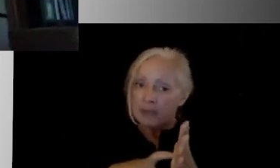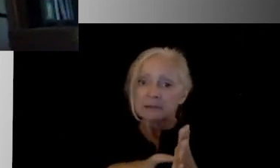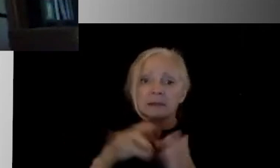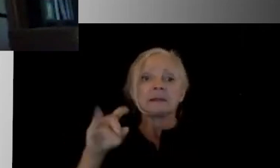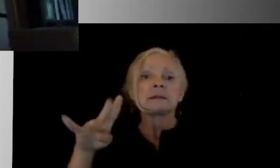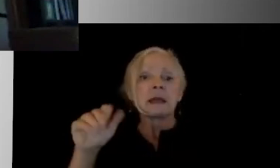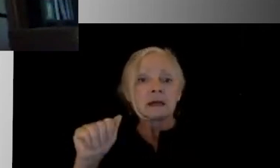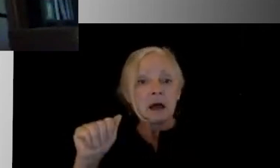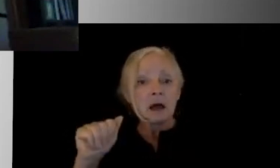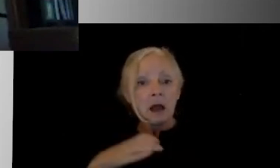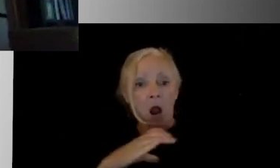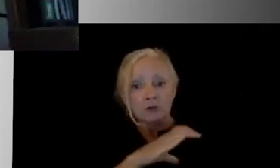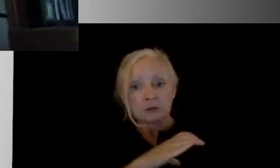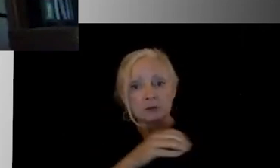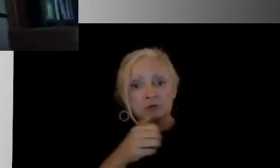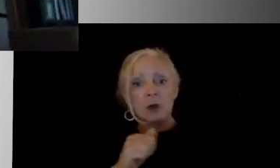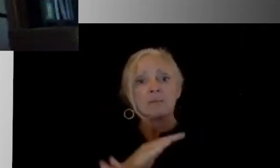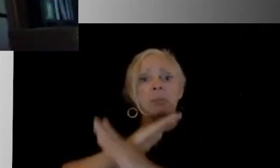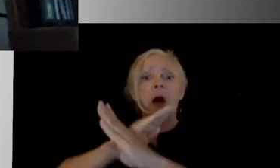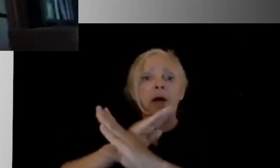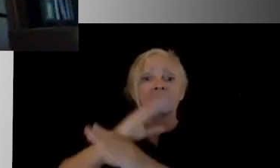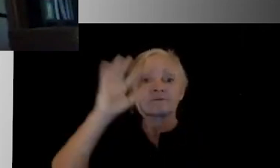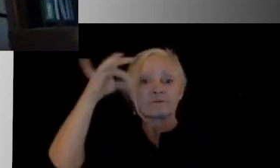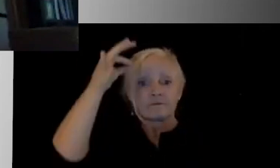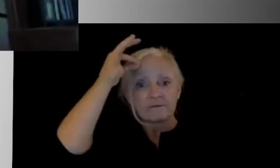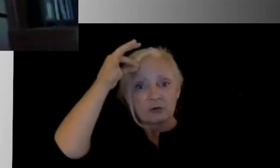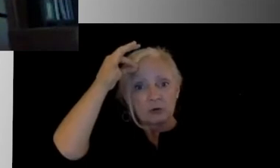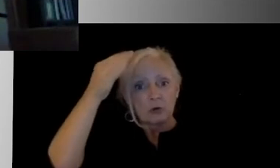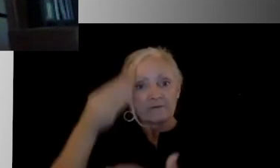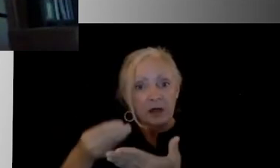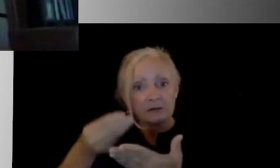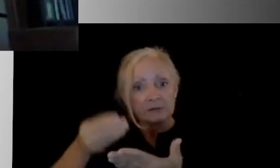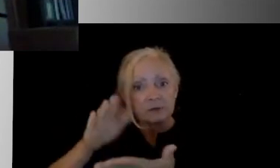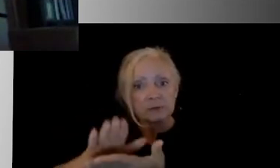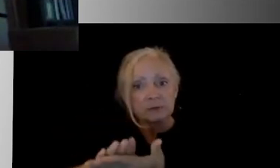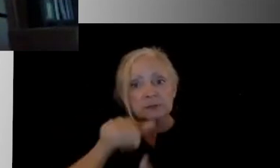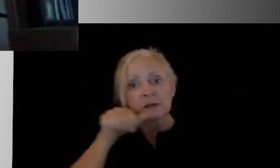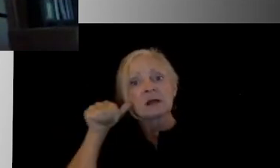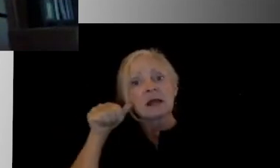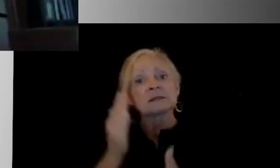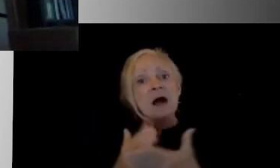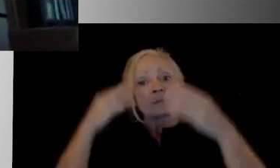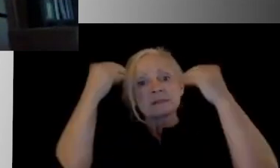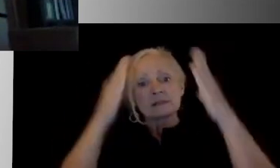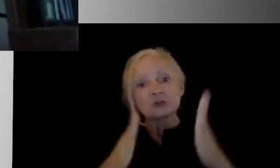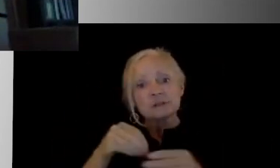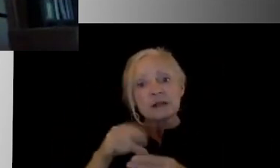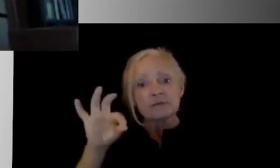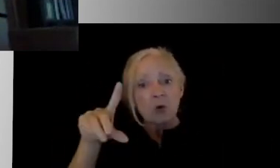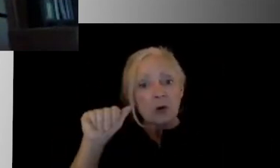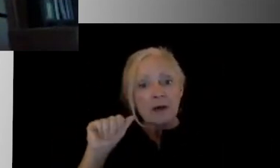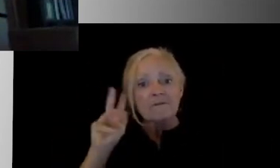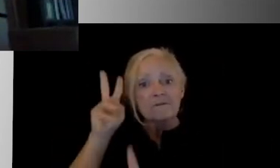to try and block federal funds from schools. I think yesterday, some teachers in Florida, teachers union there, filed a lawsuit